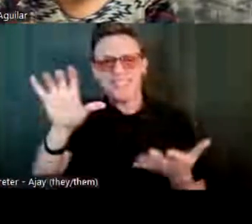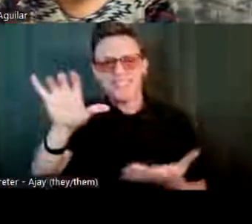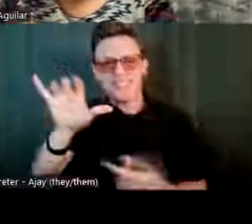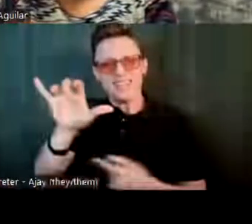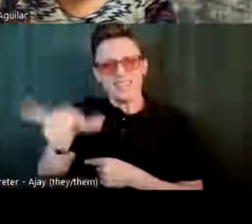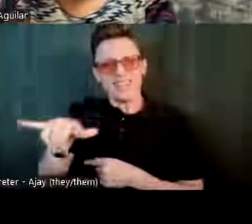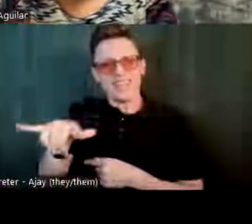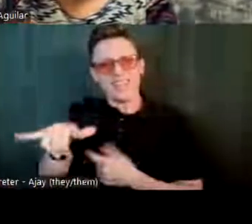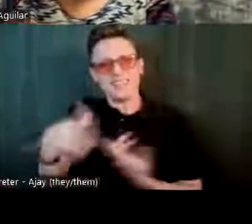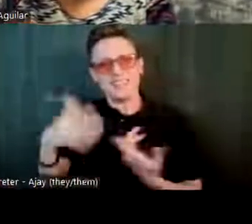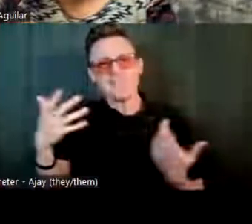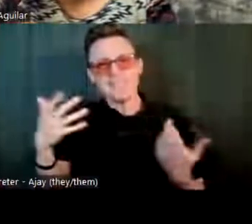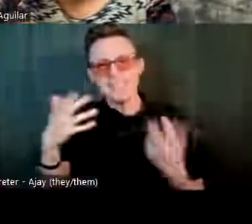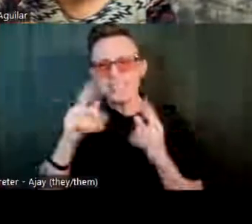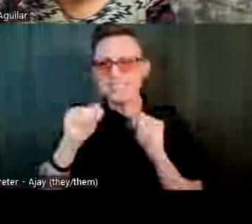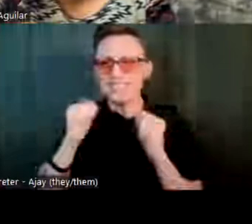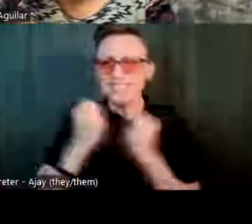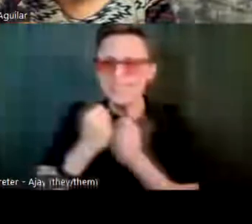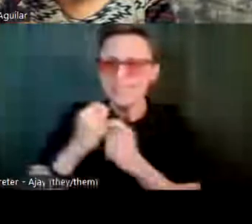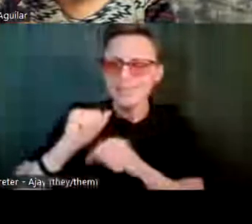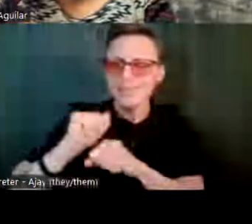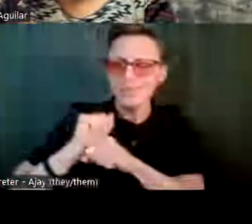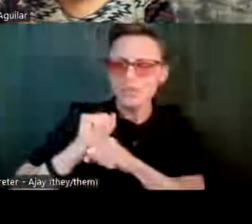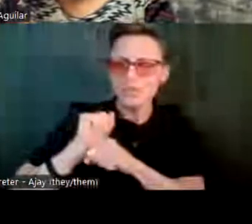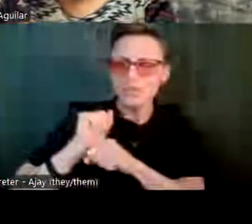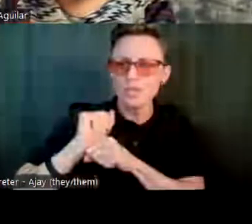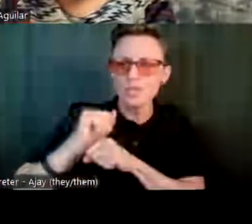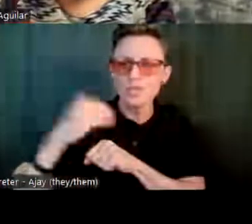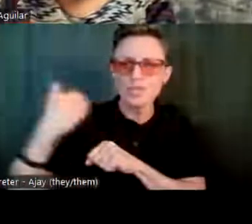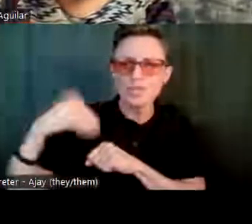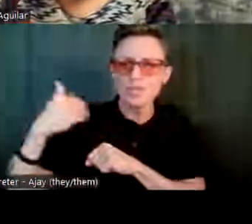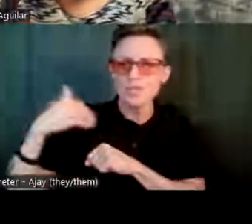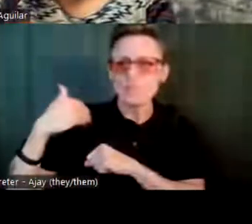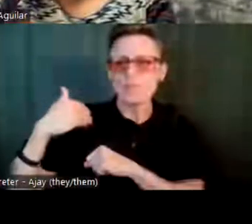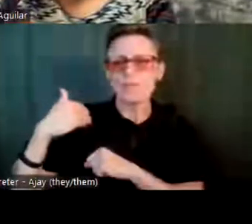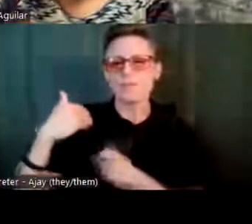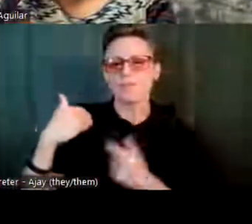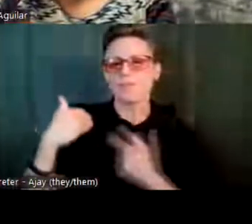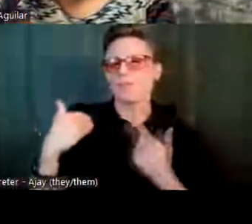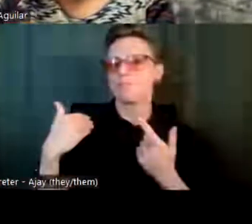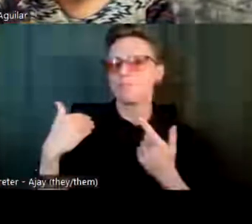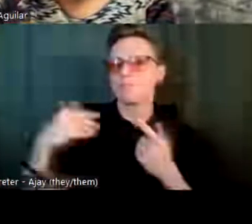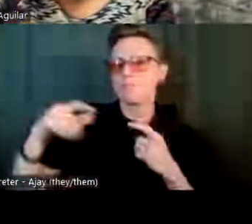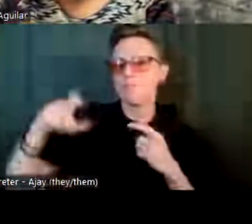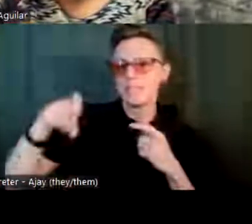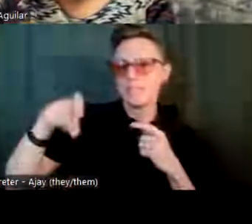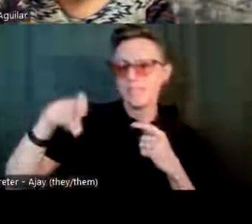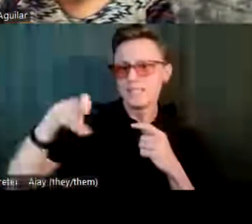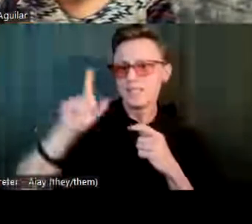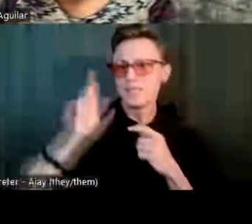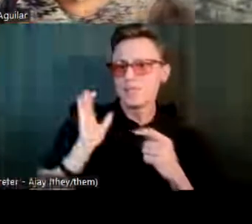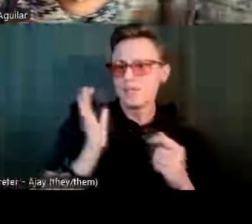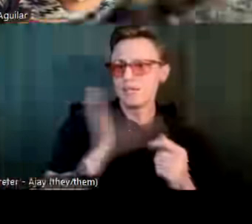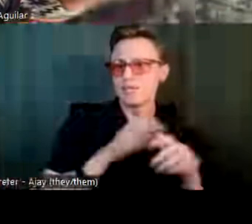that that teamwork situation is a need for our children.